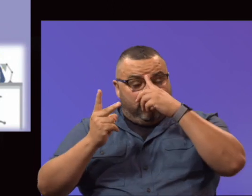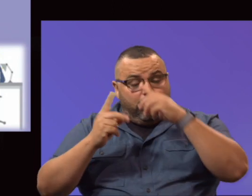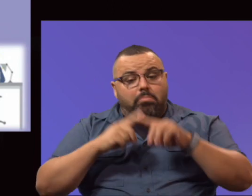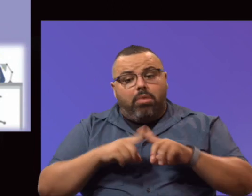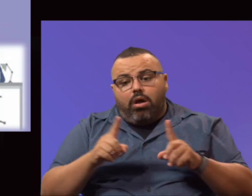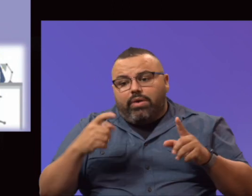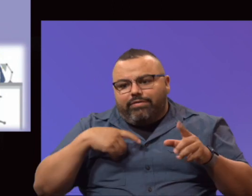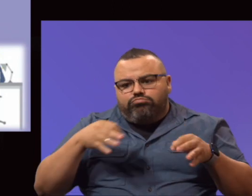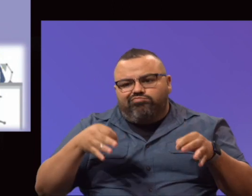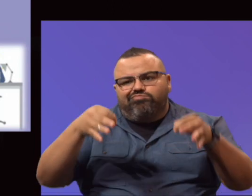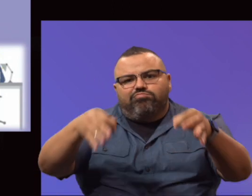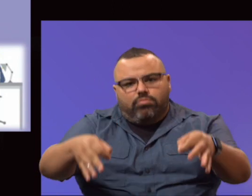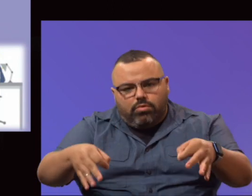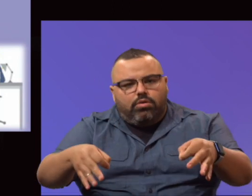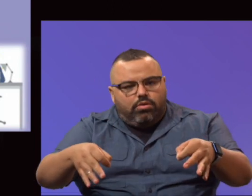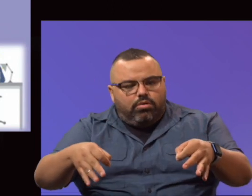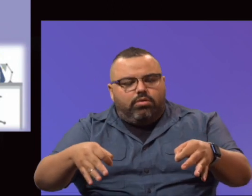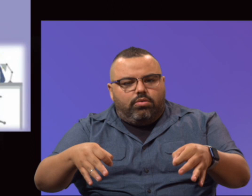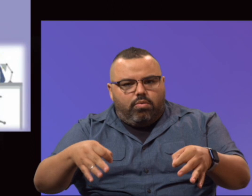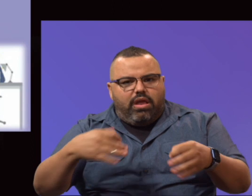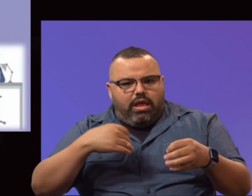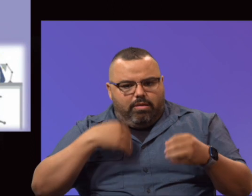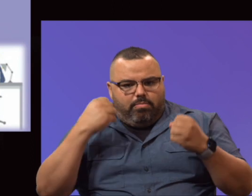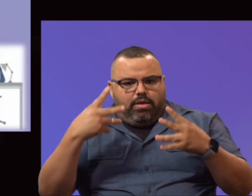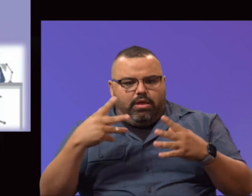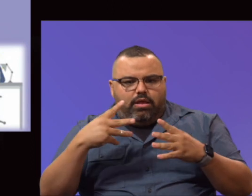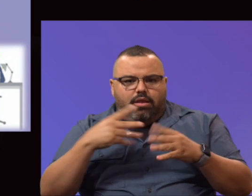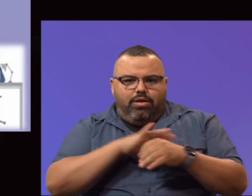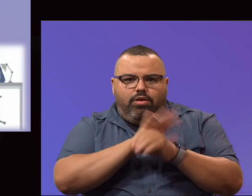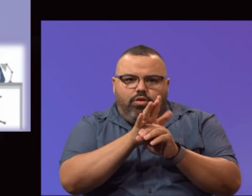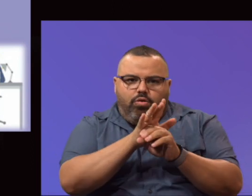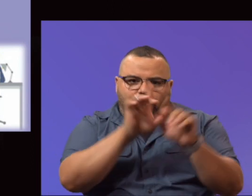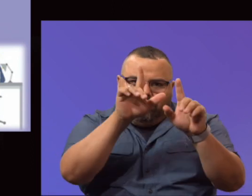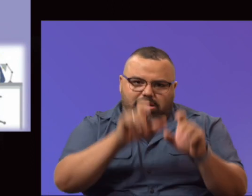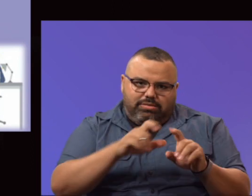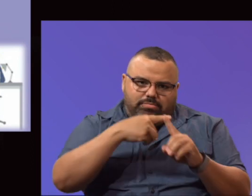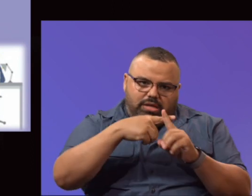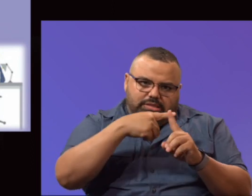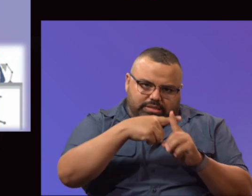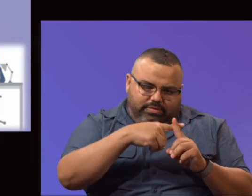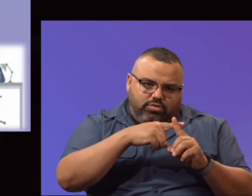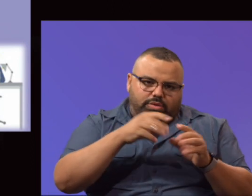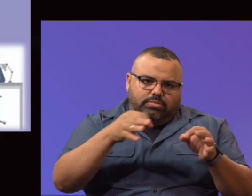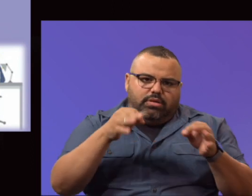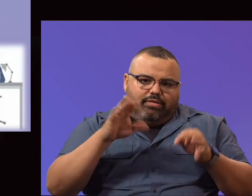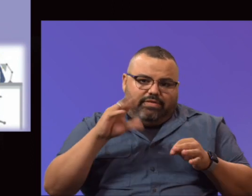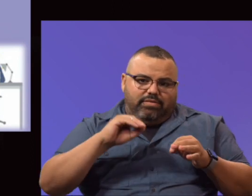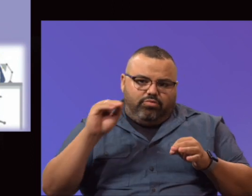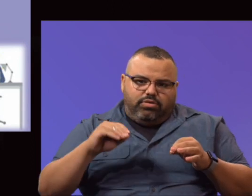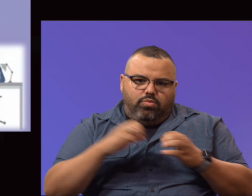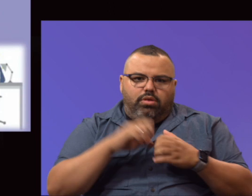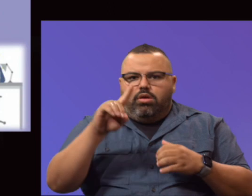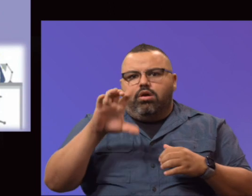we had to delay that. We had a number of cases that were increasing, and so we delayed that 50 percent return to campus